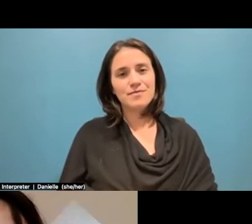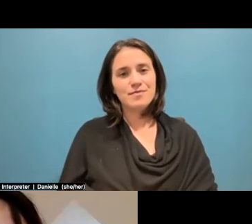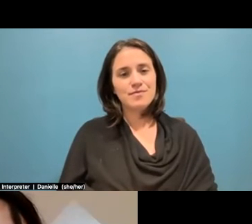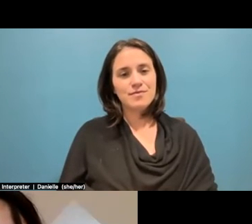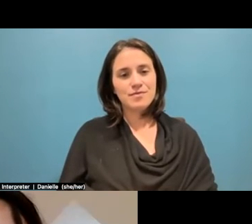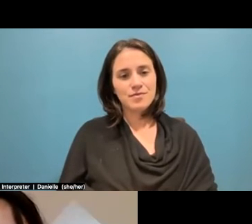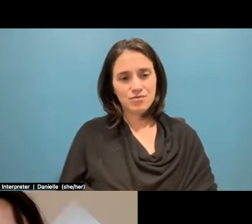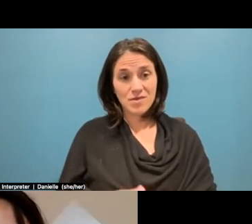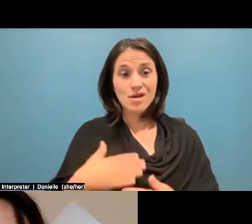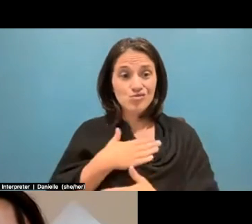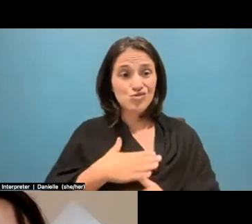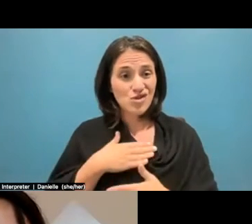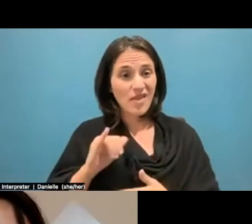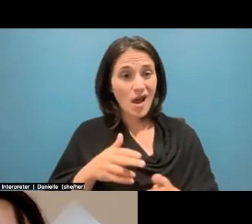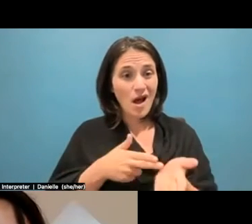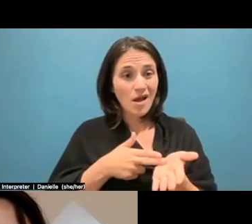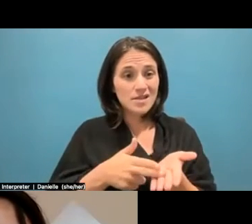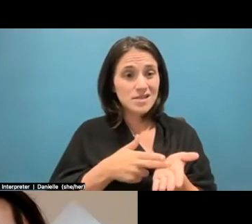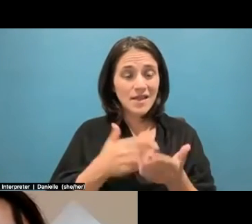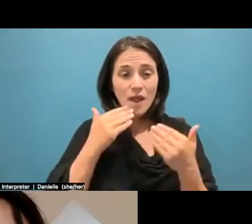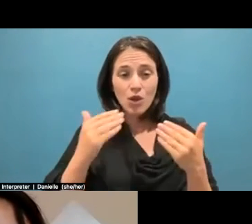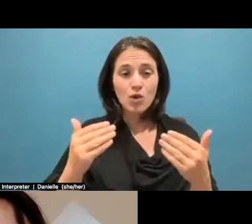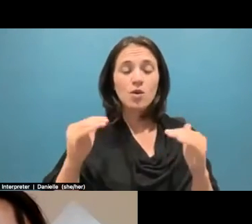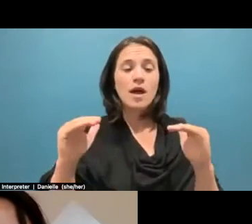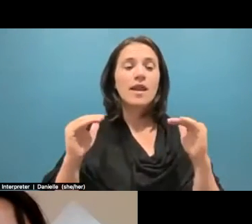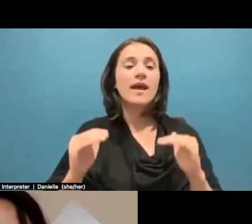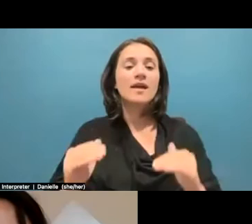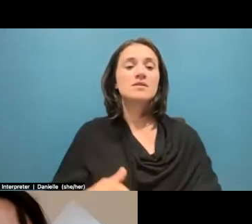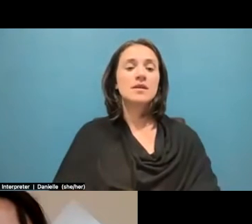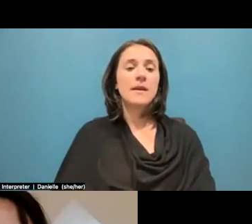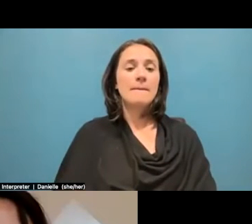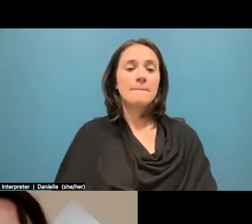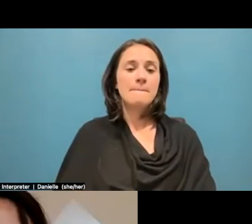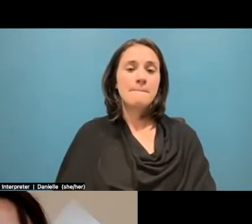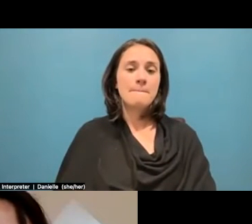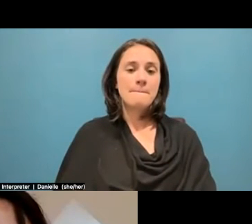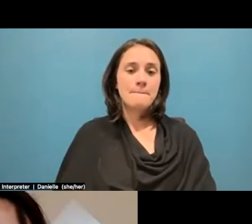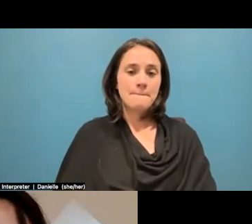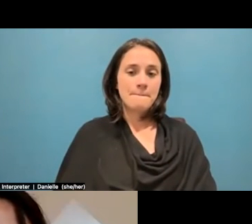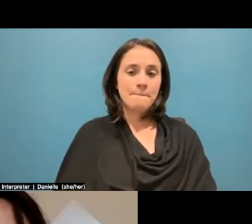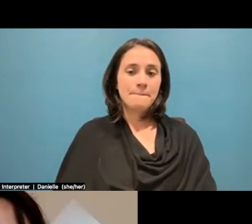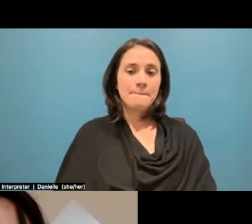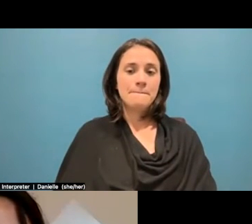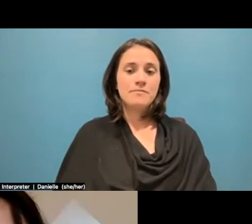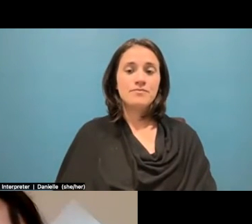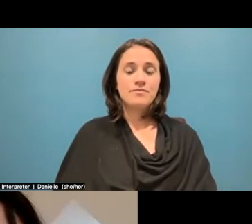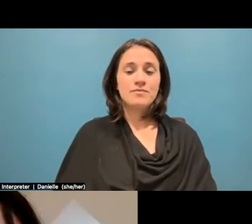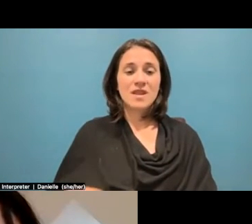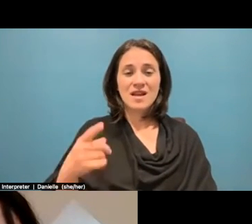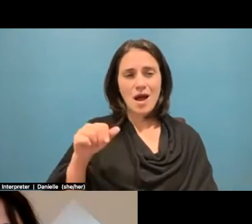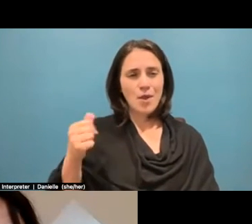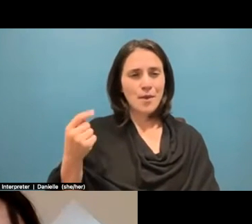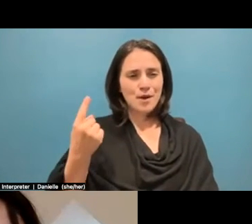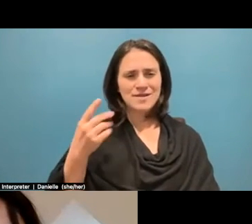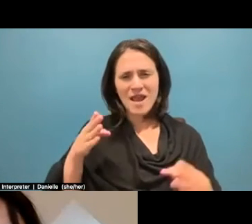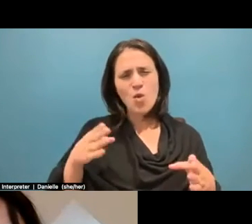appreciate the honesty. Okay, then just briefly, someone also really loved the idea of community as the ultimate climate solution.